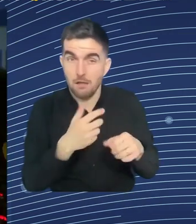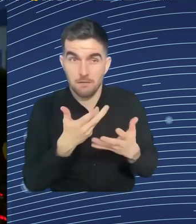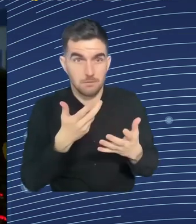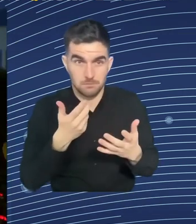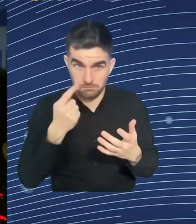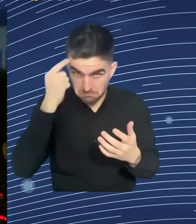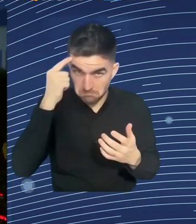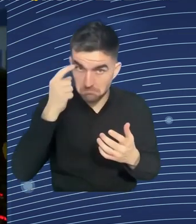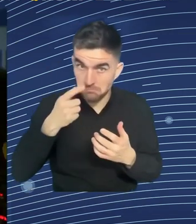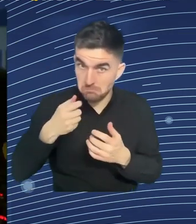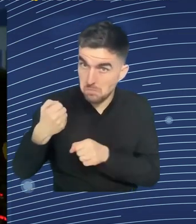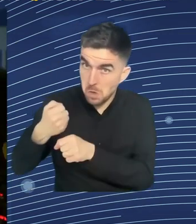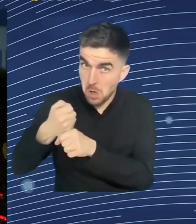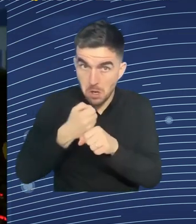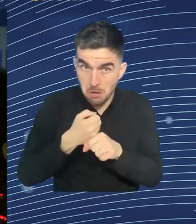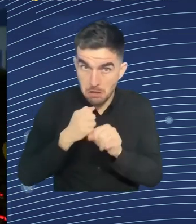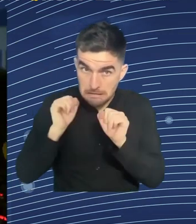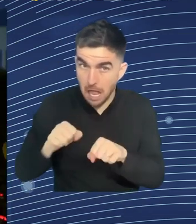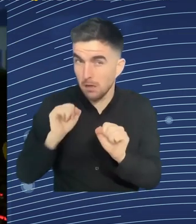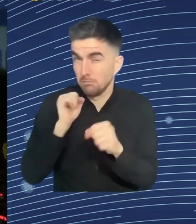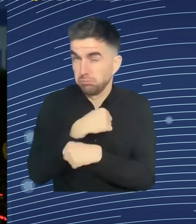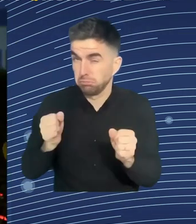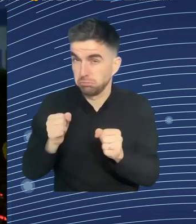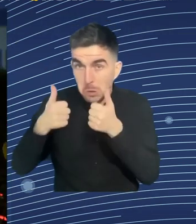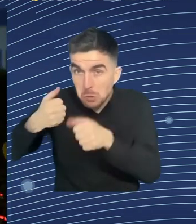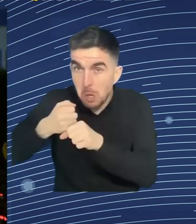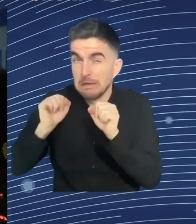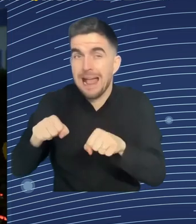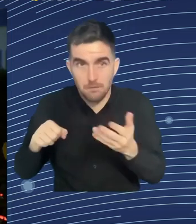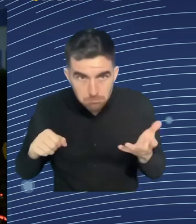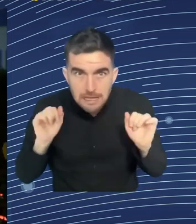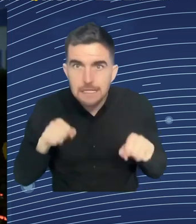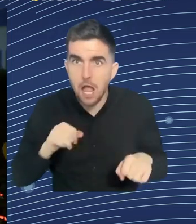Don't tell me that it was on its own that did that. It.